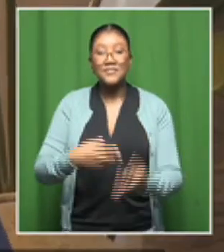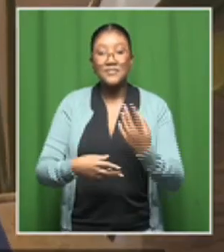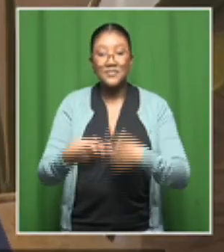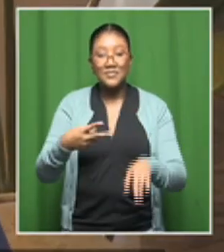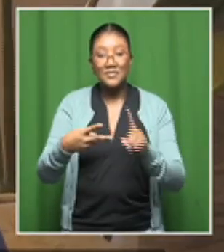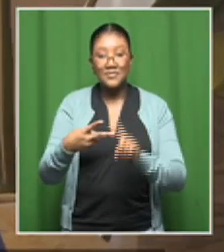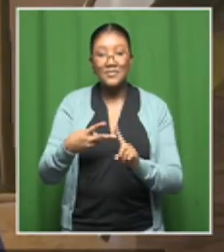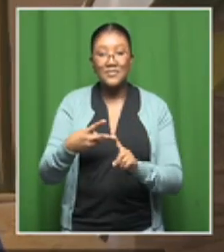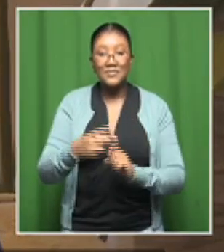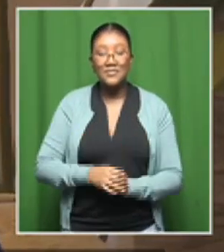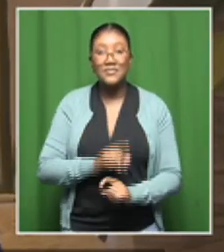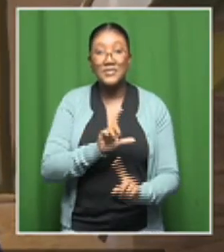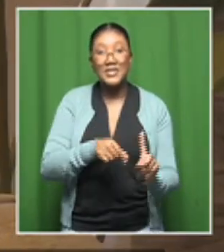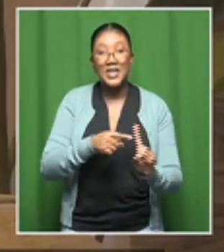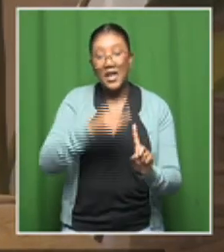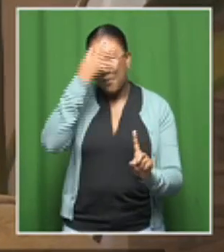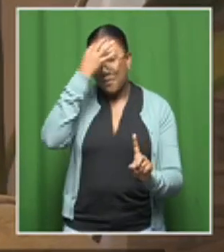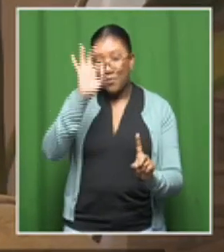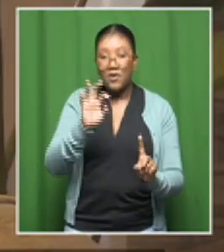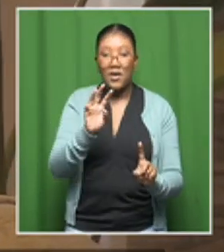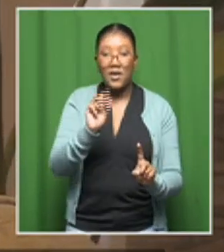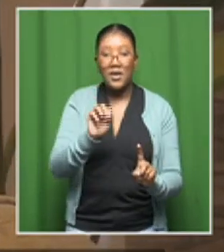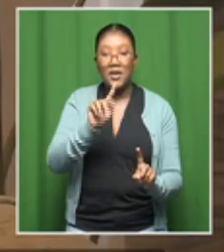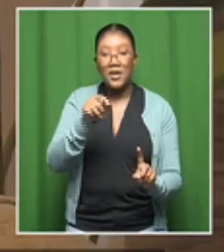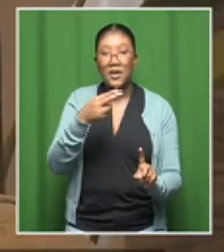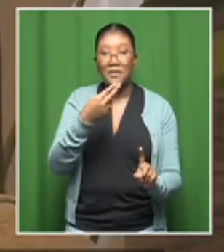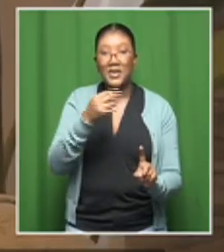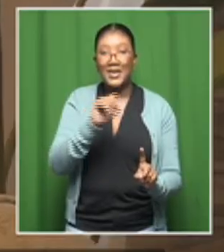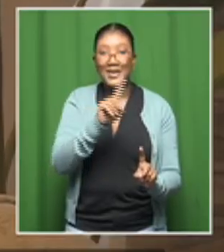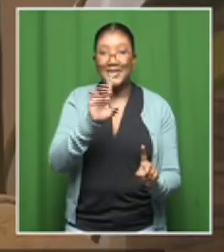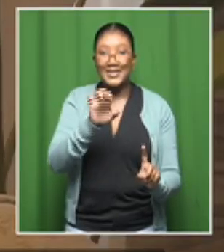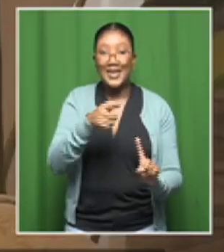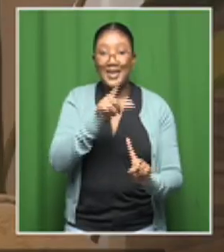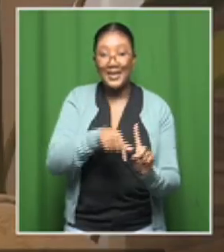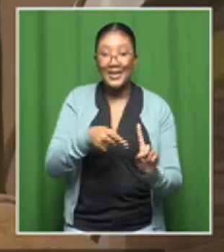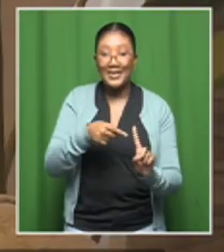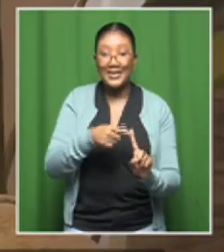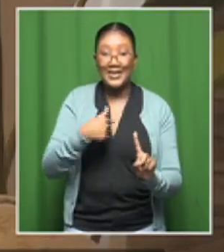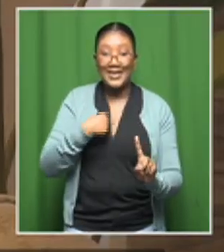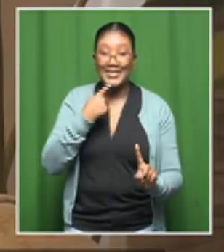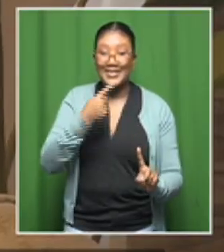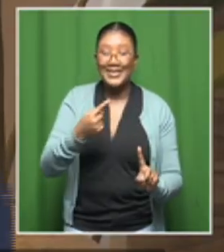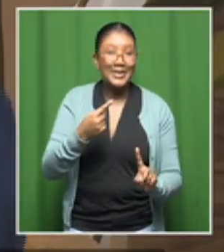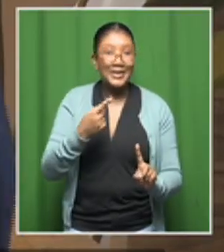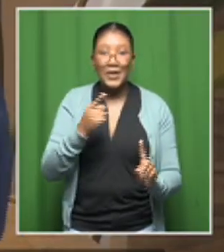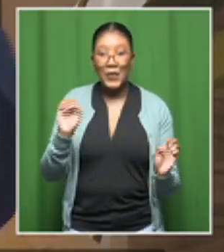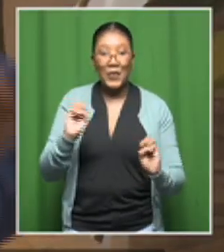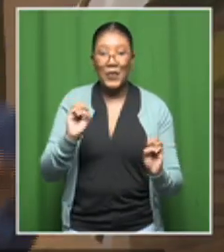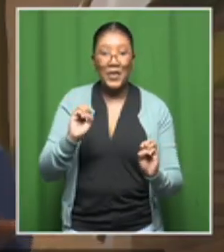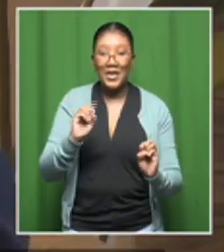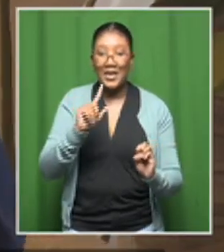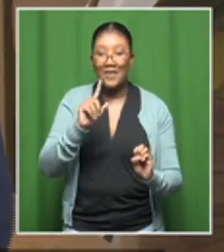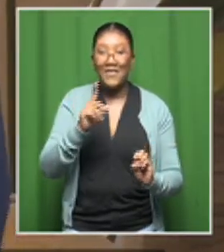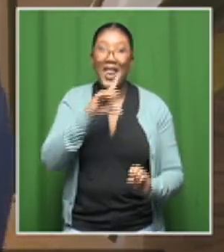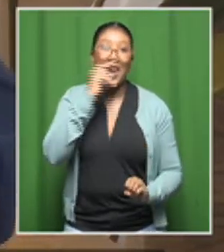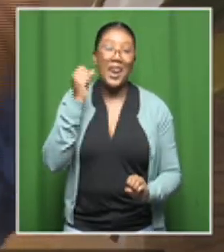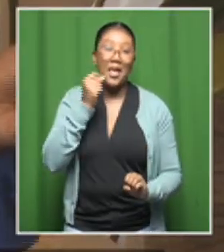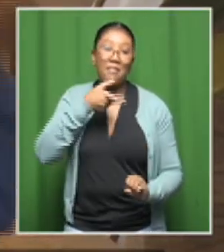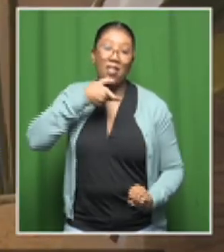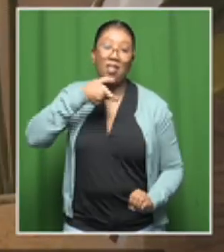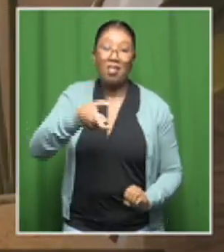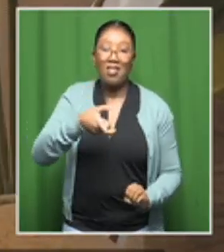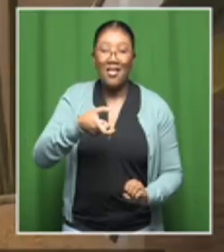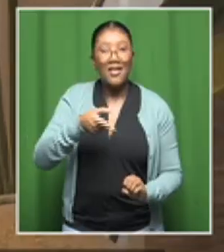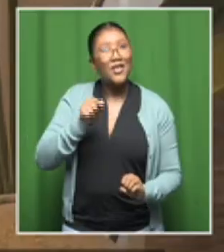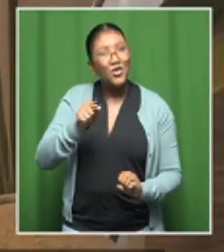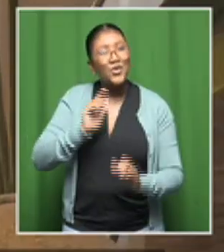to Professor Zilungilem Kizeh Kwechana. And I deliberately didn't say anything further than your name. Because I want you